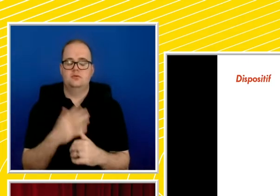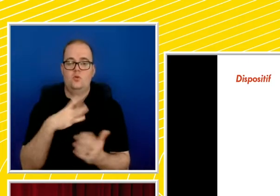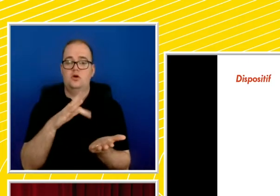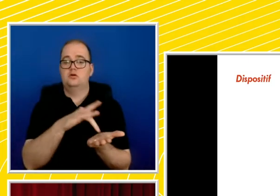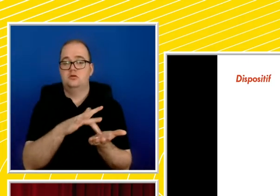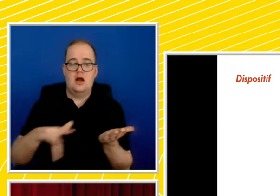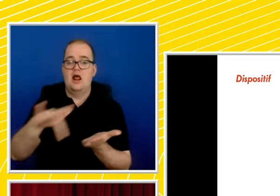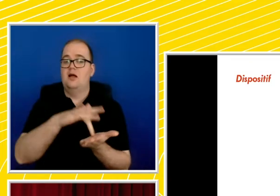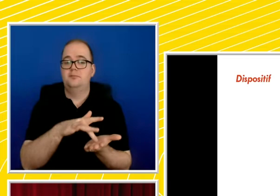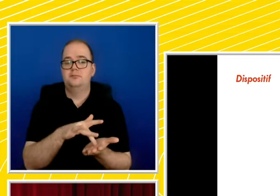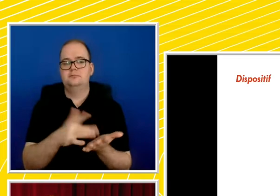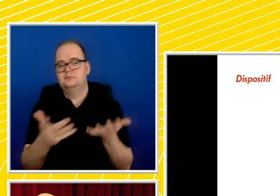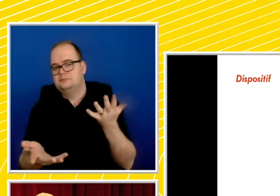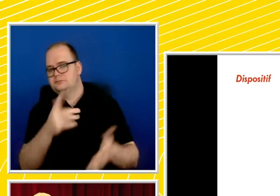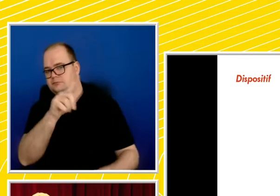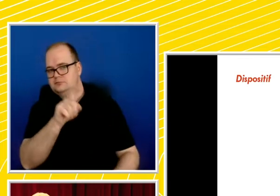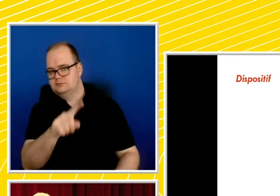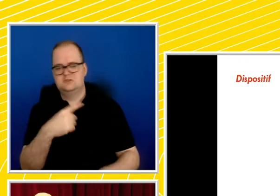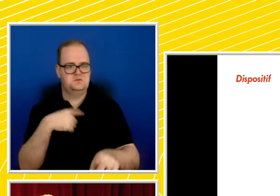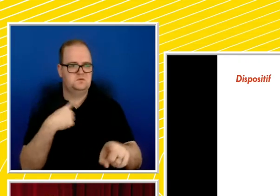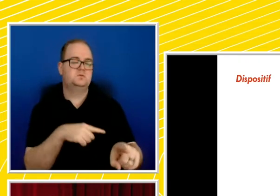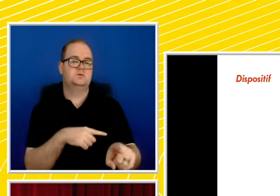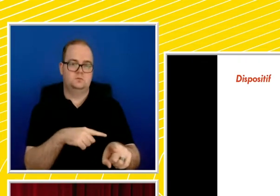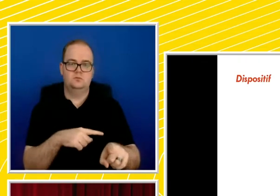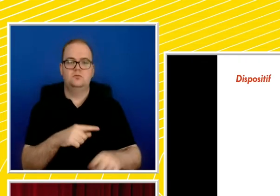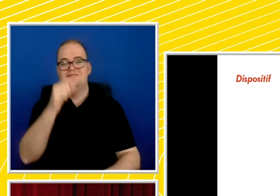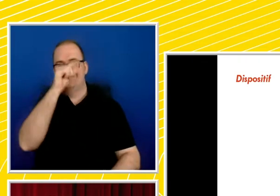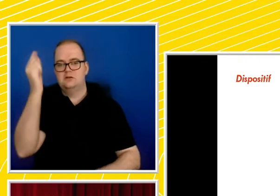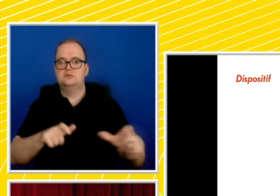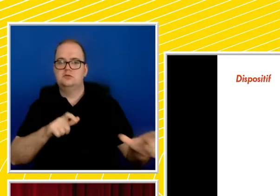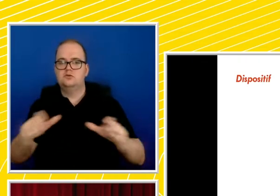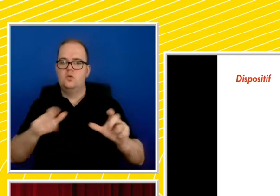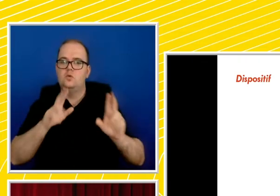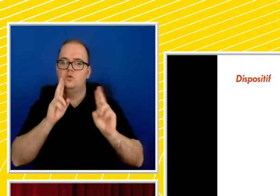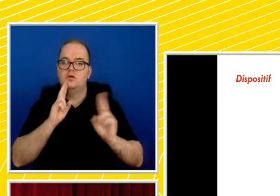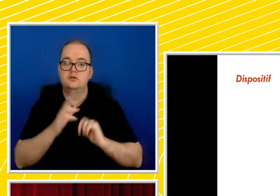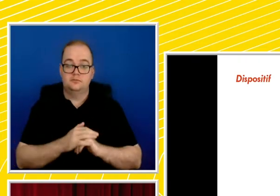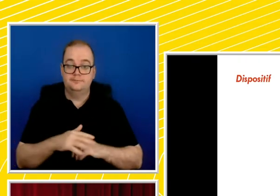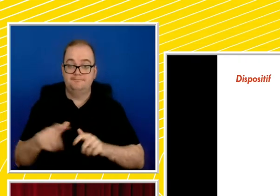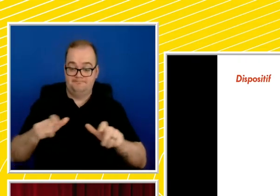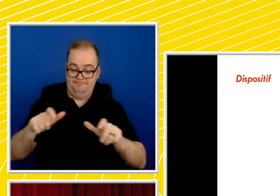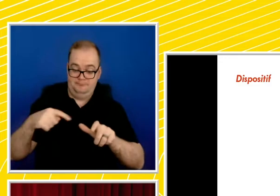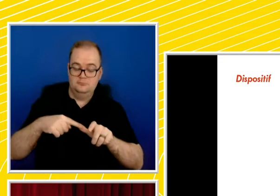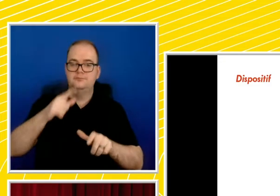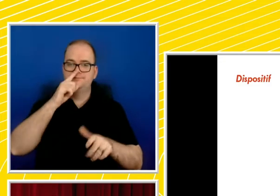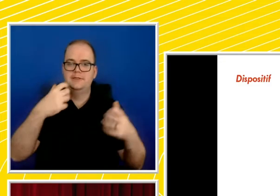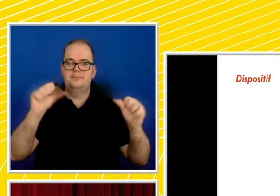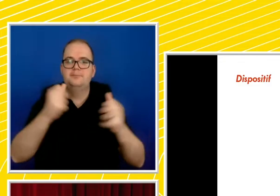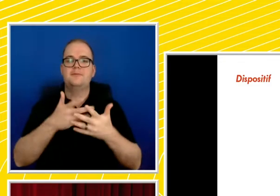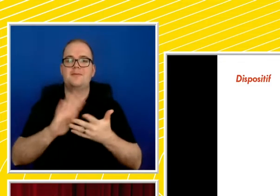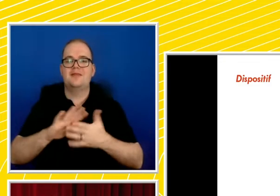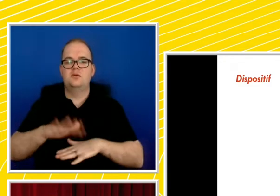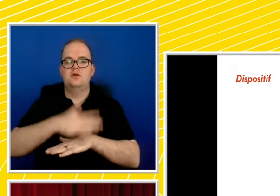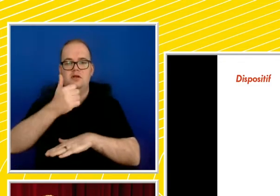unknowns and uncertainties through the exertion of human control over nature. Such control is achievable through establishing hierarchical